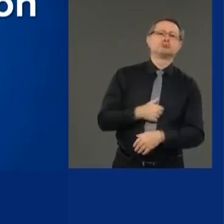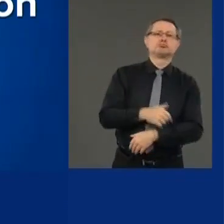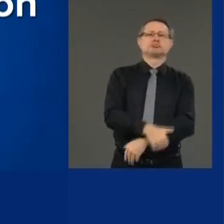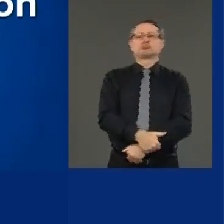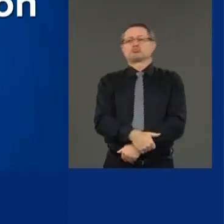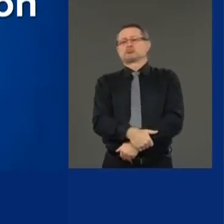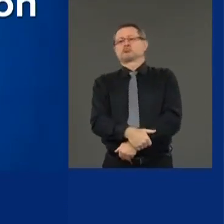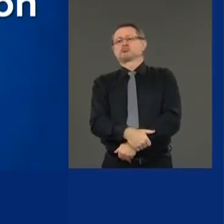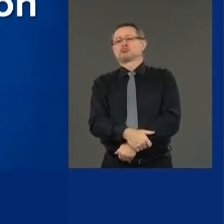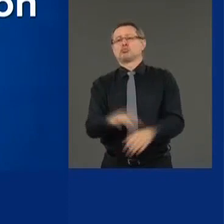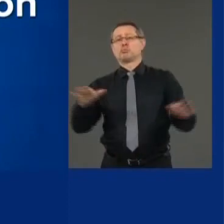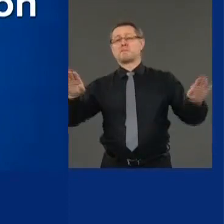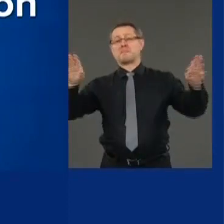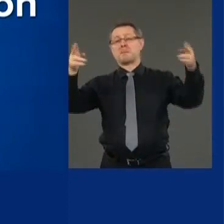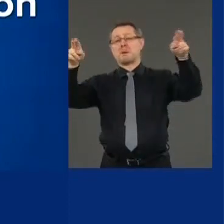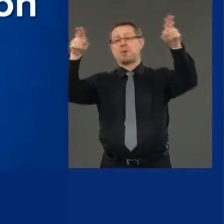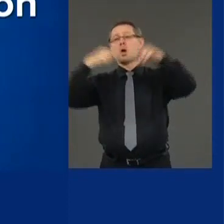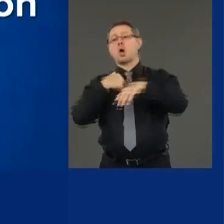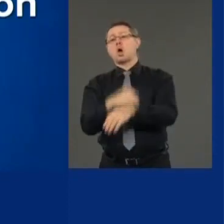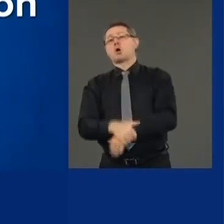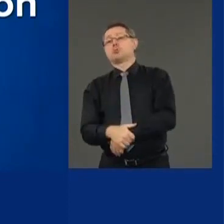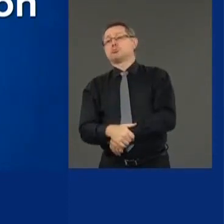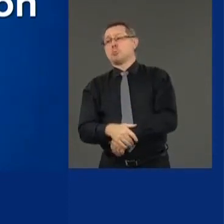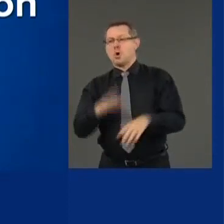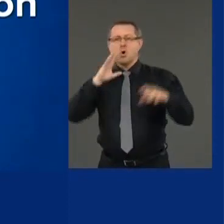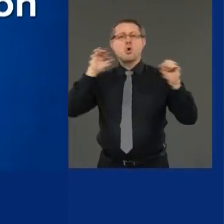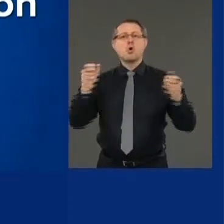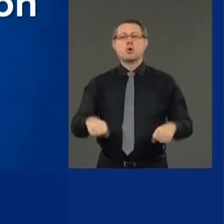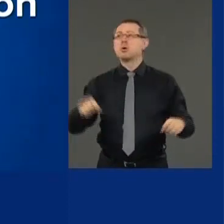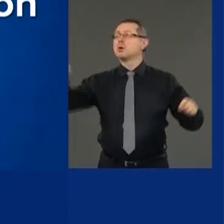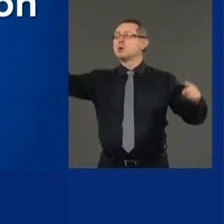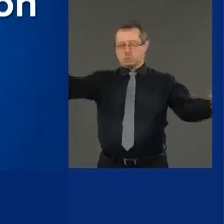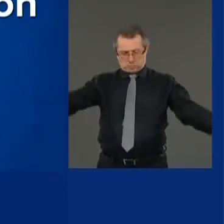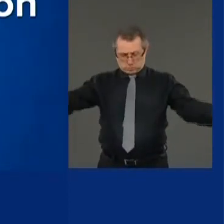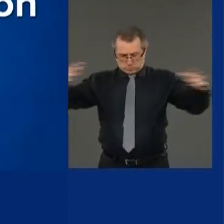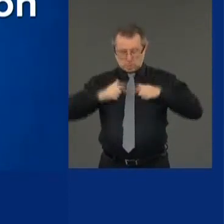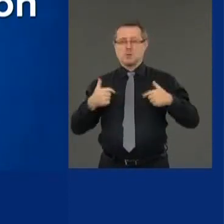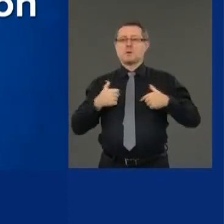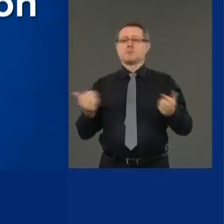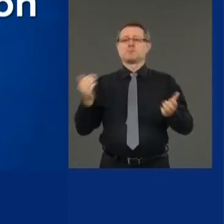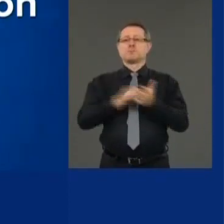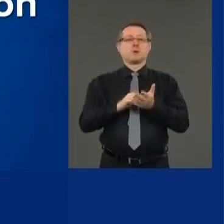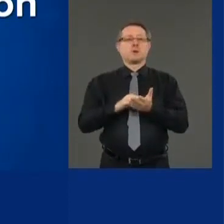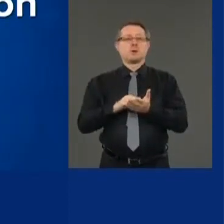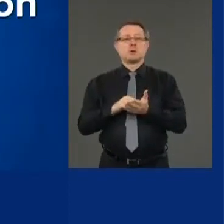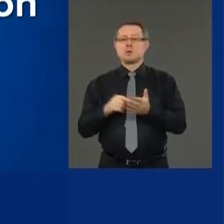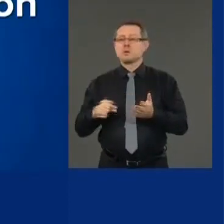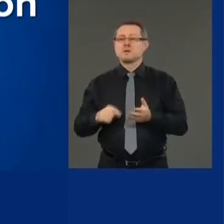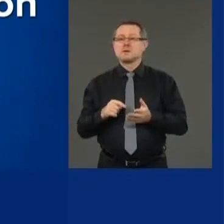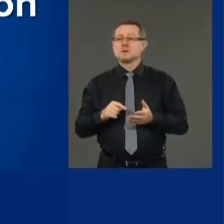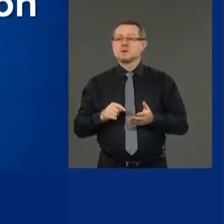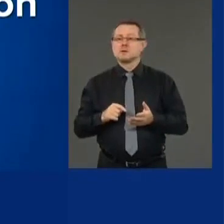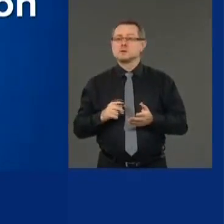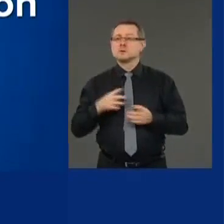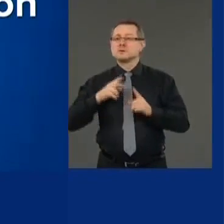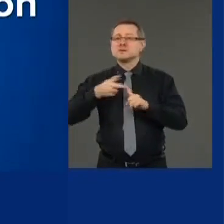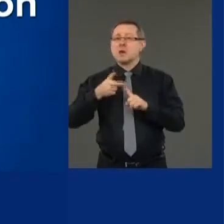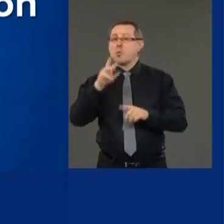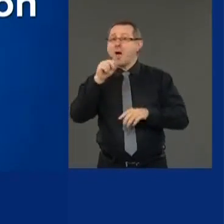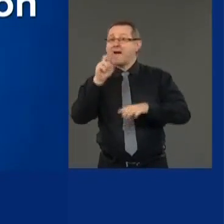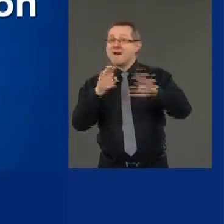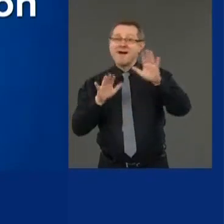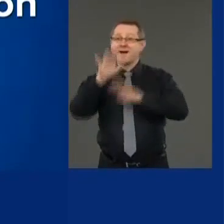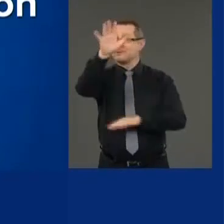then in danger of dealing with the second wave, not the second wave they talked about, which was a mutated virus comes back.